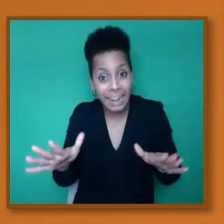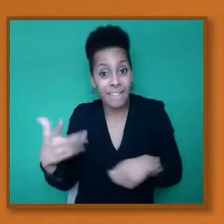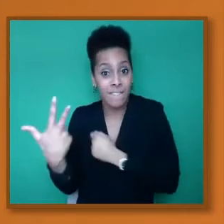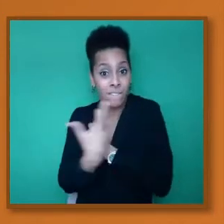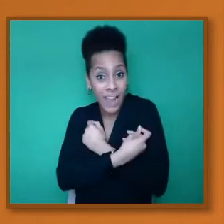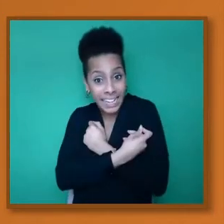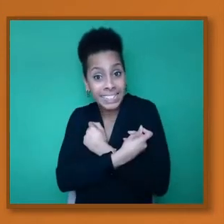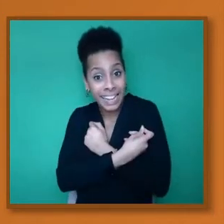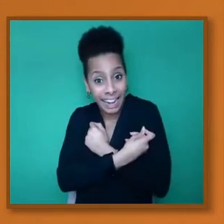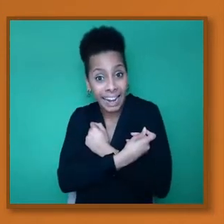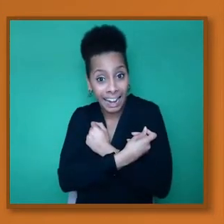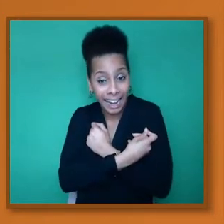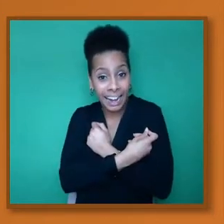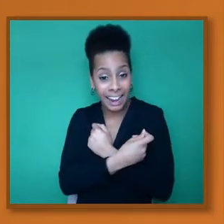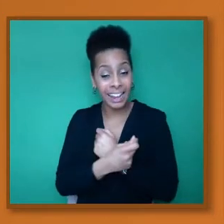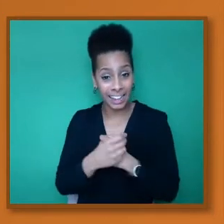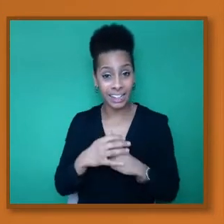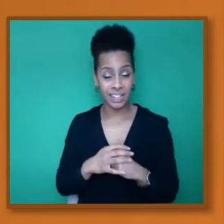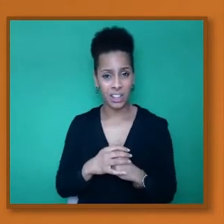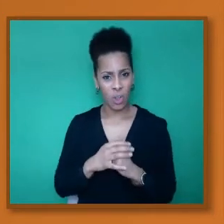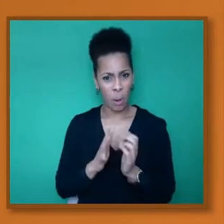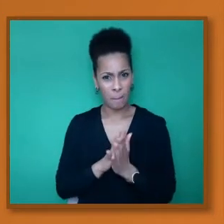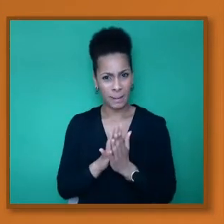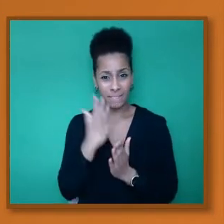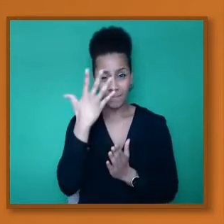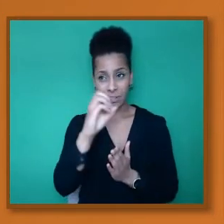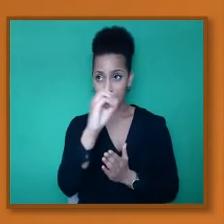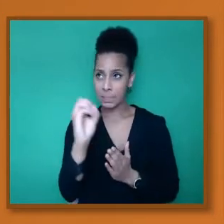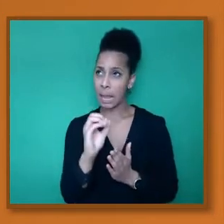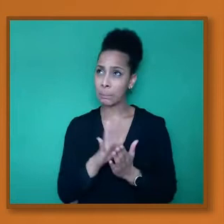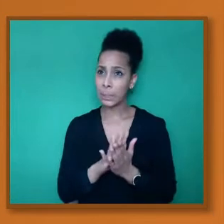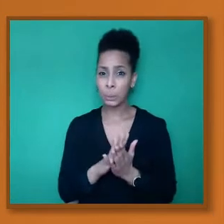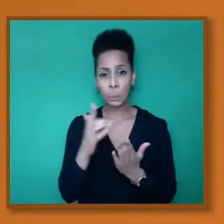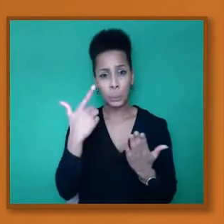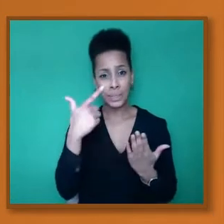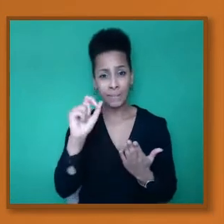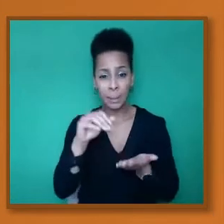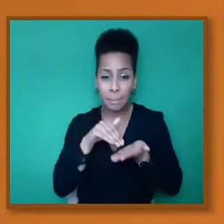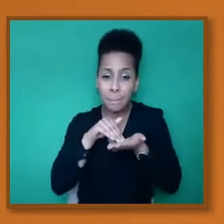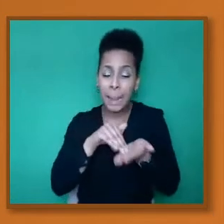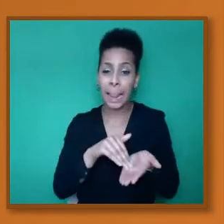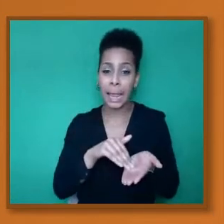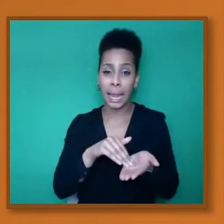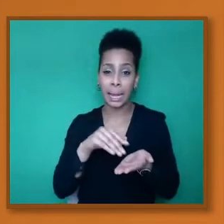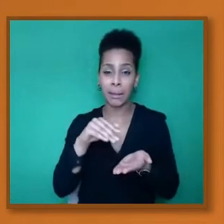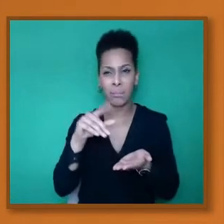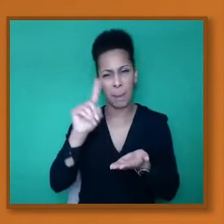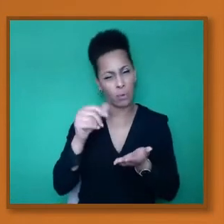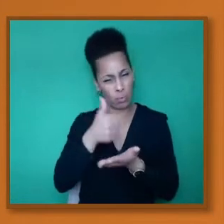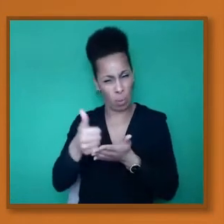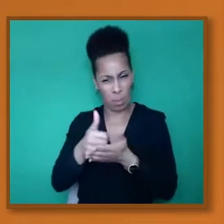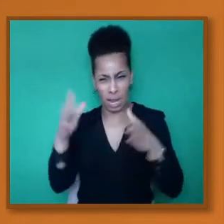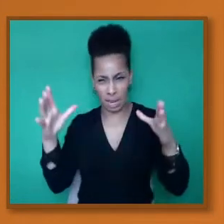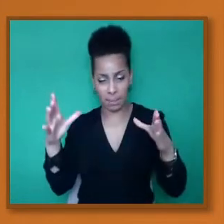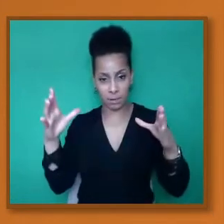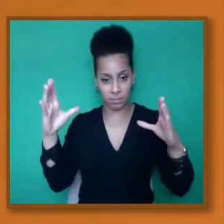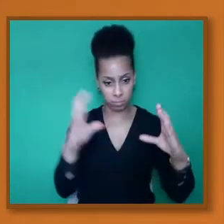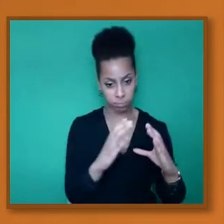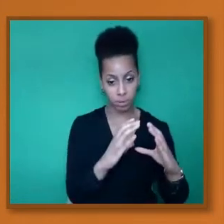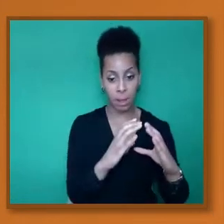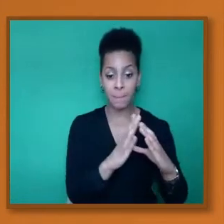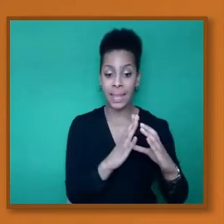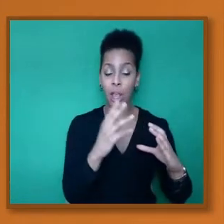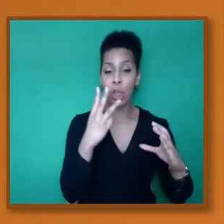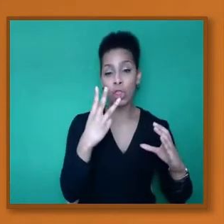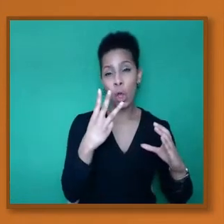was about 70 million people. That's about 35 million people in the UK alone have